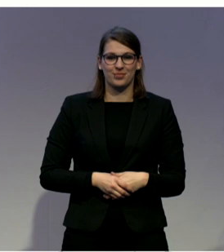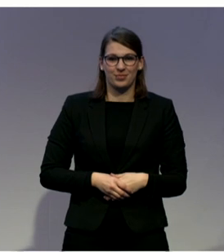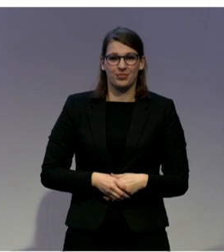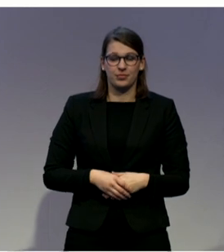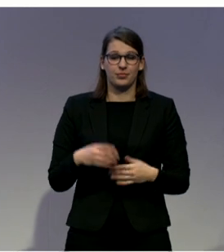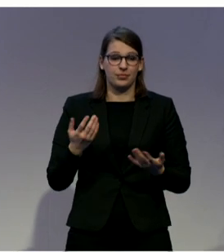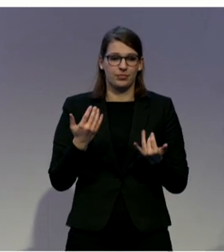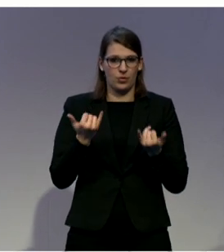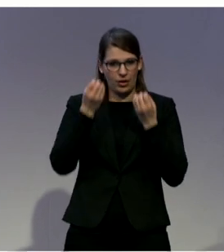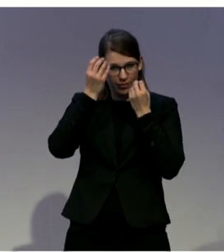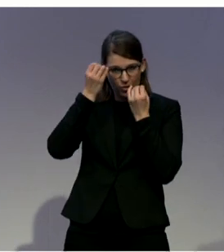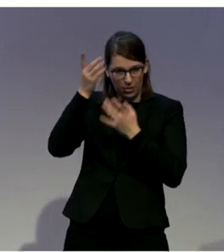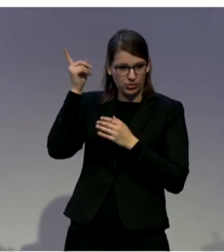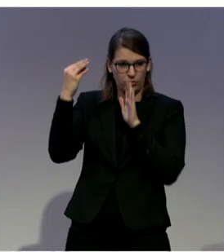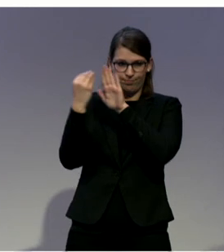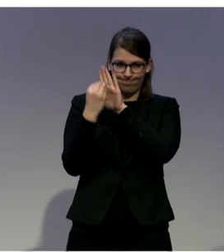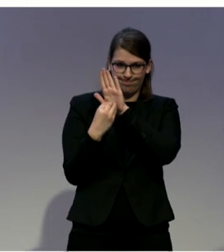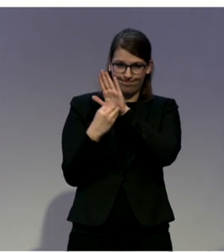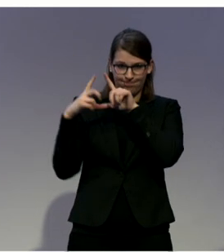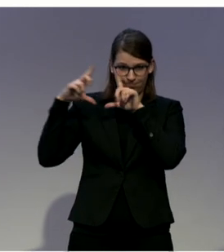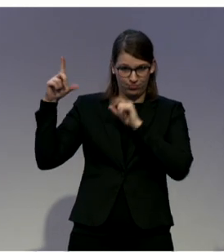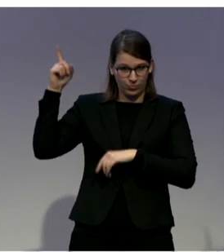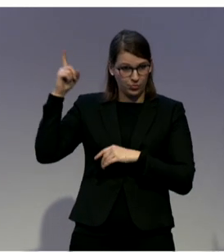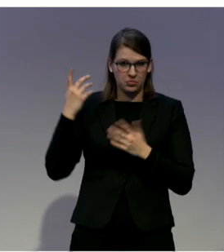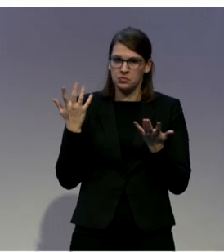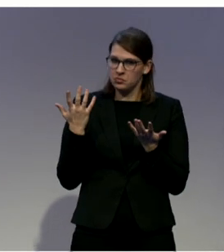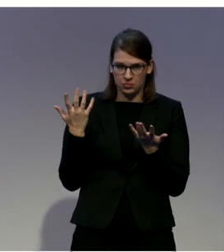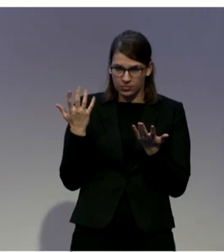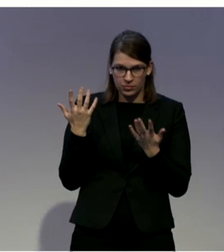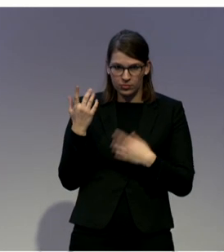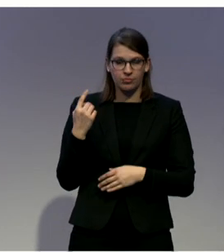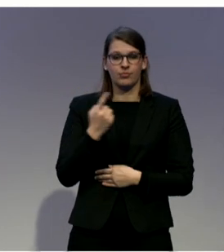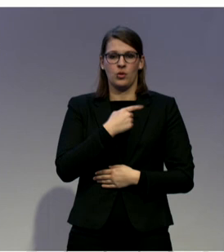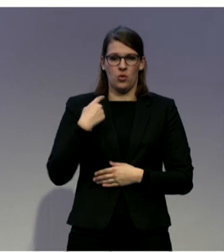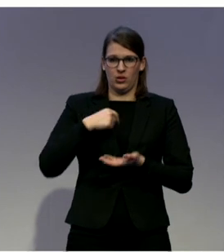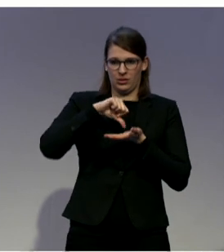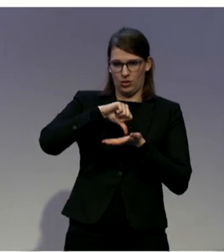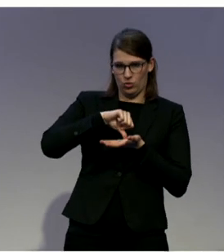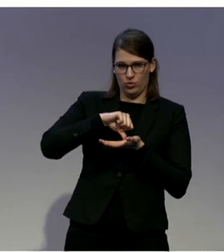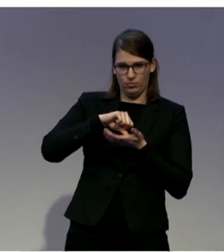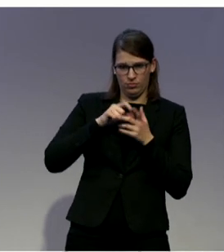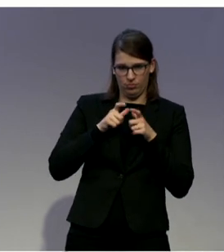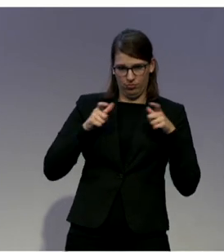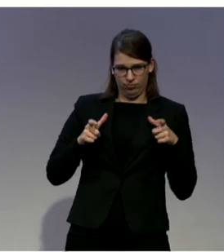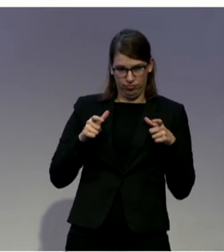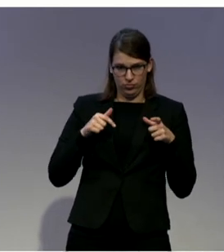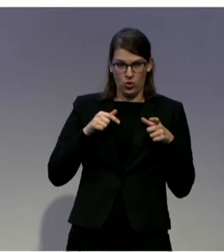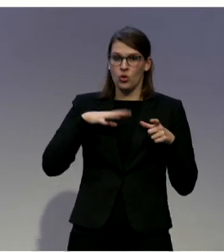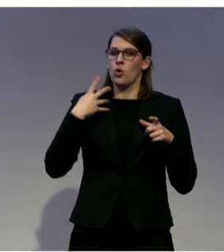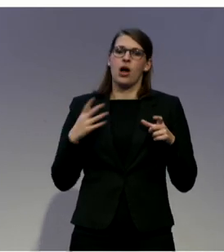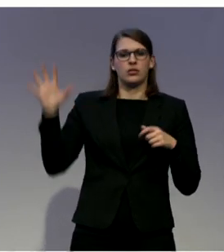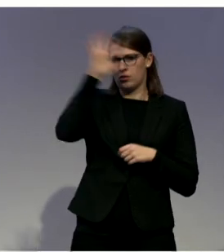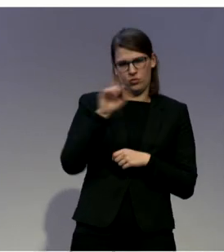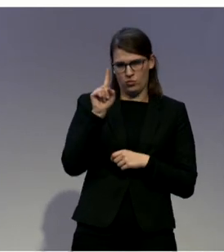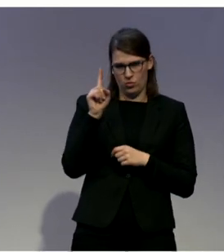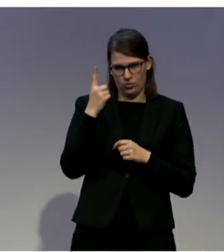These are not the numbers in the whole Croatia. So, who are we? The Center for Rehabilitation Zagreb